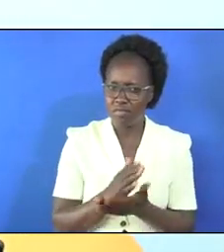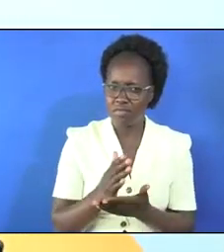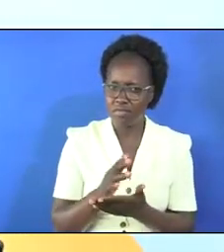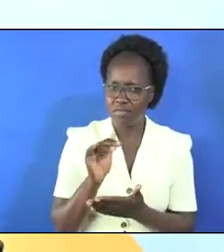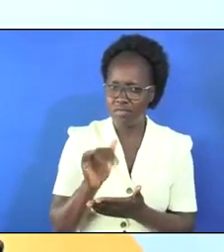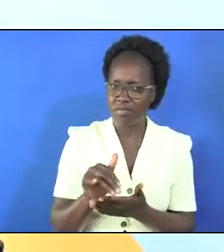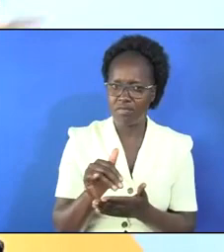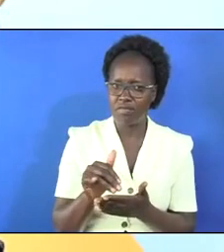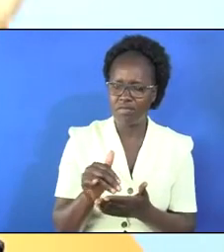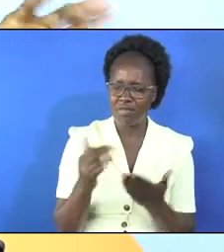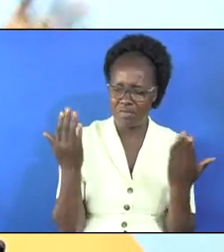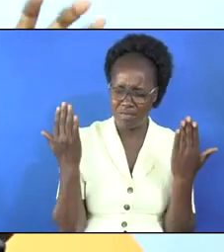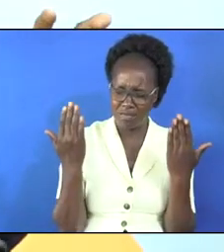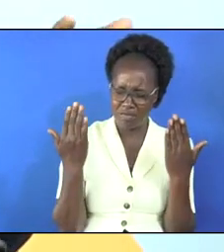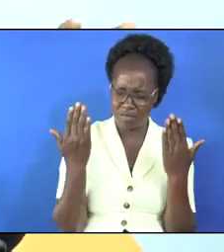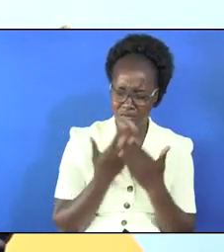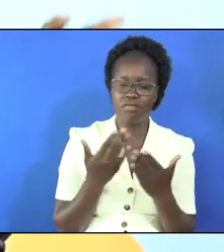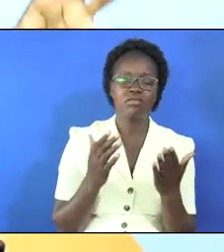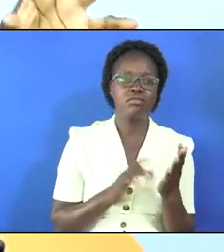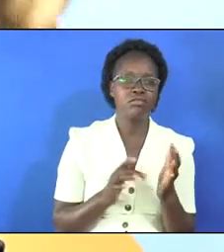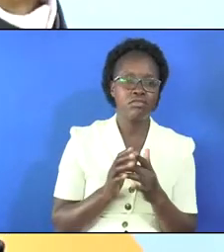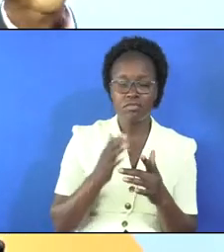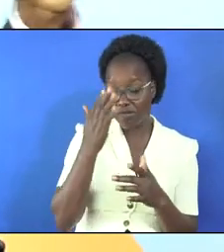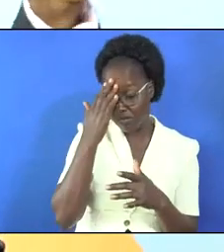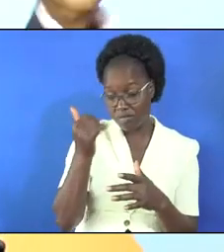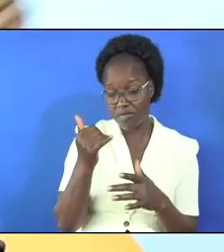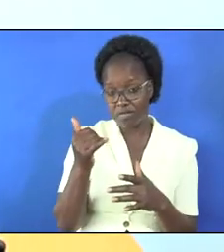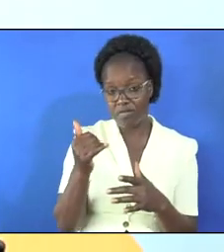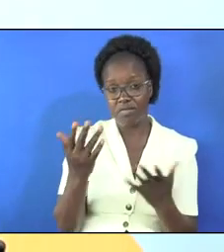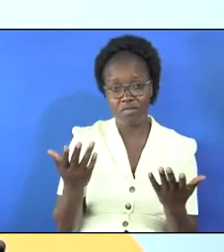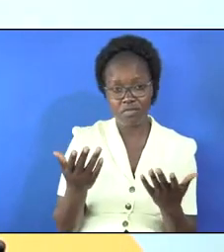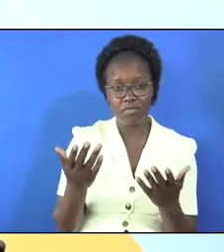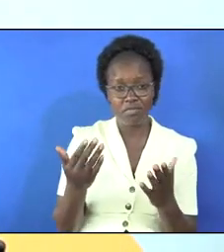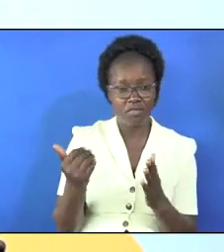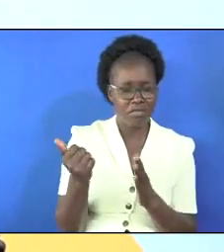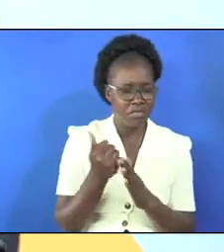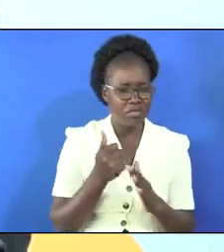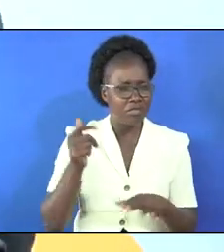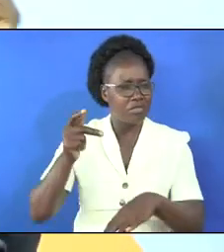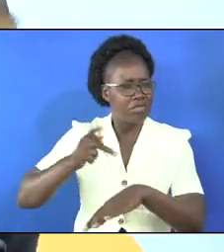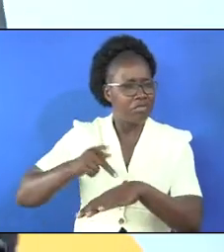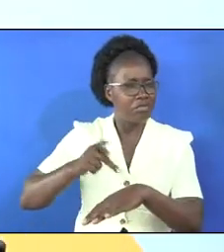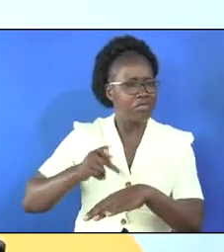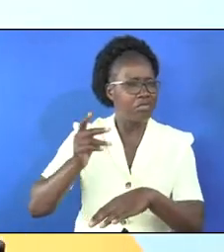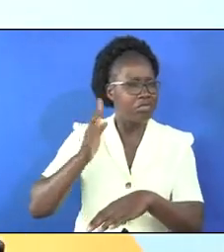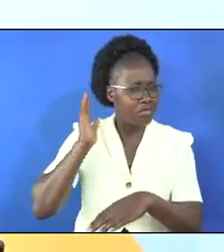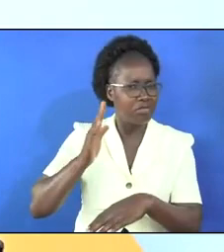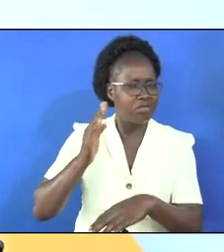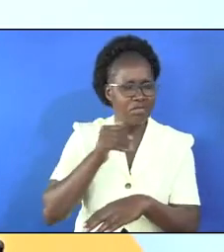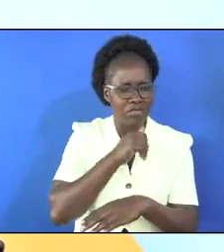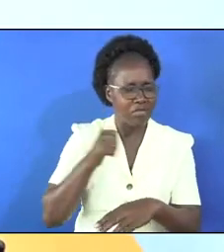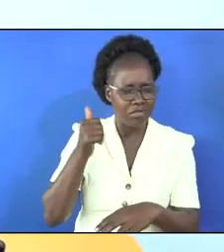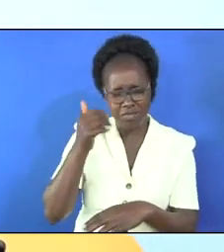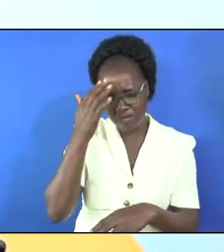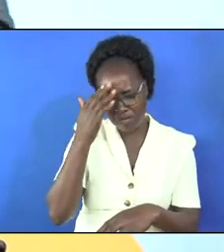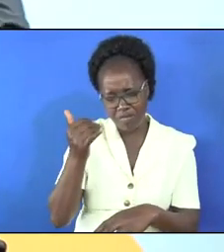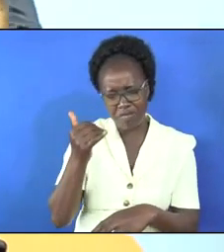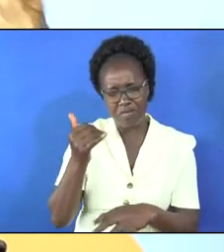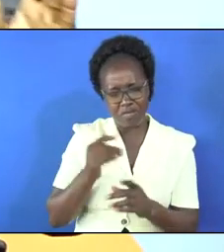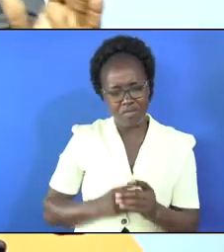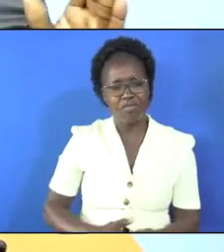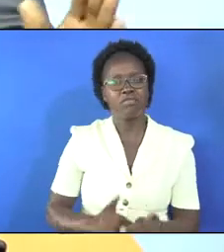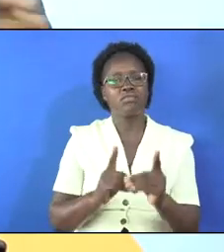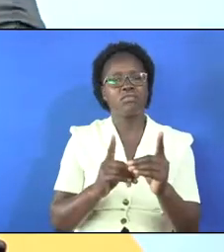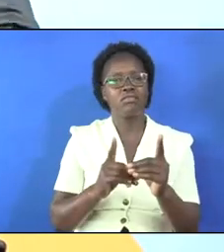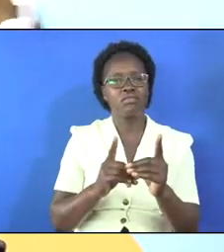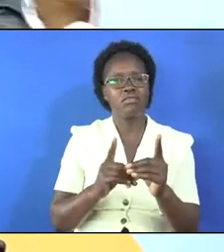that it was dark for jesus because of the peter's denial it was dark for jesus because the disciples